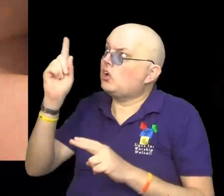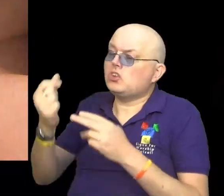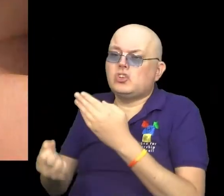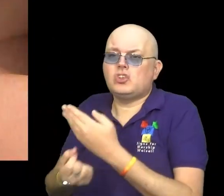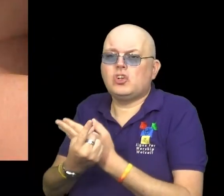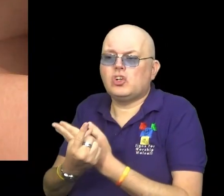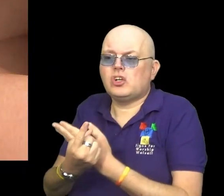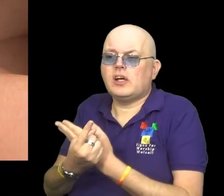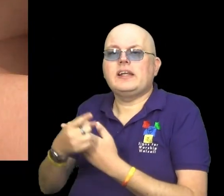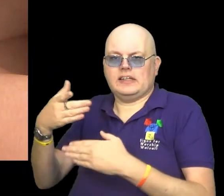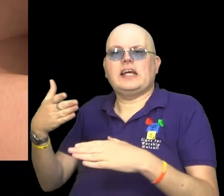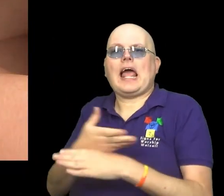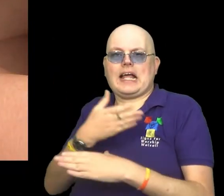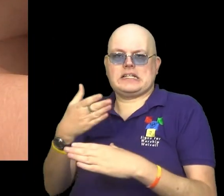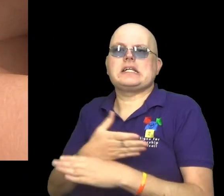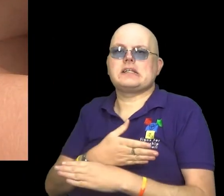we need to act.